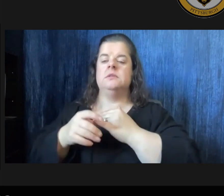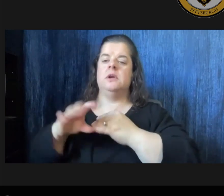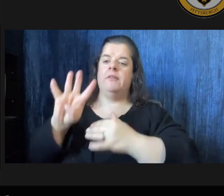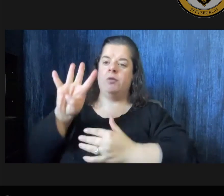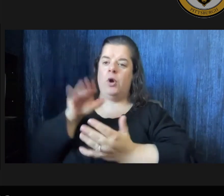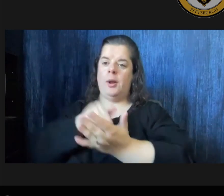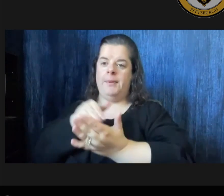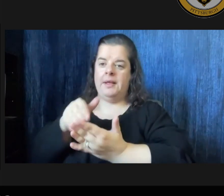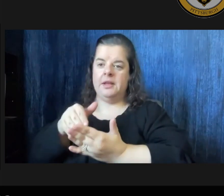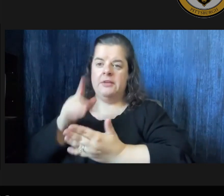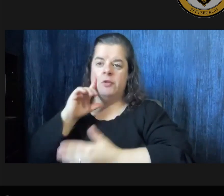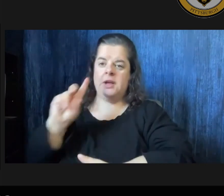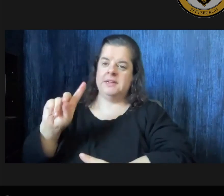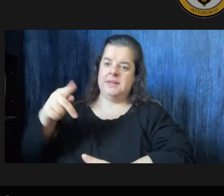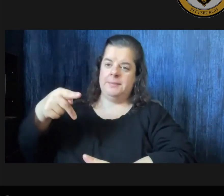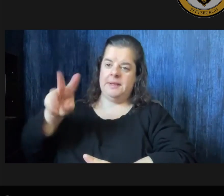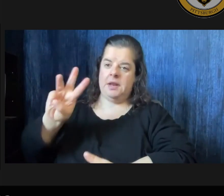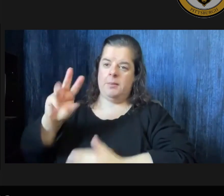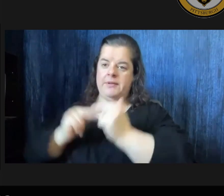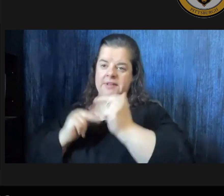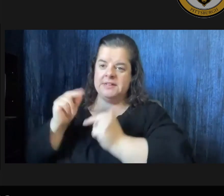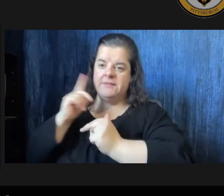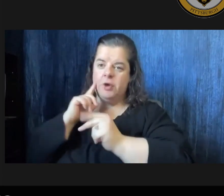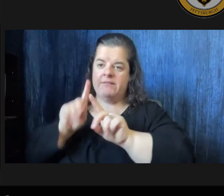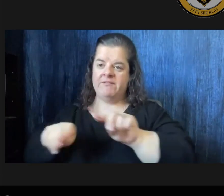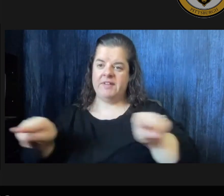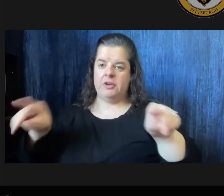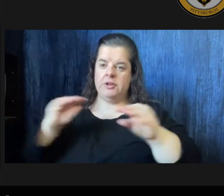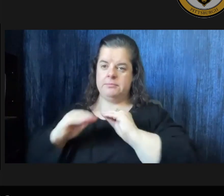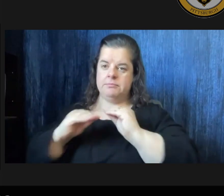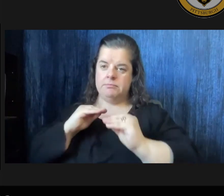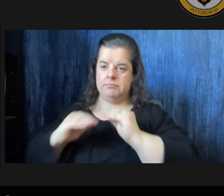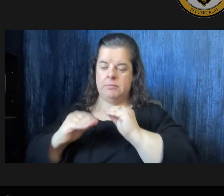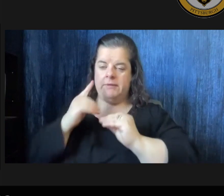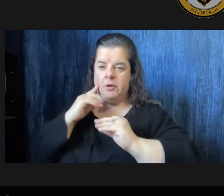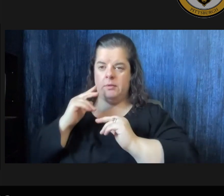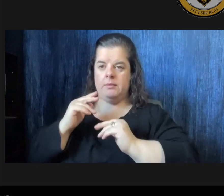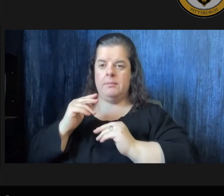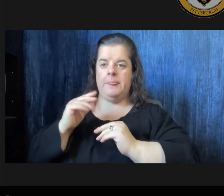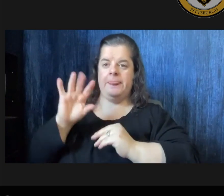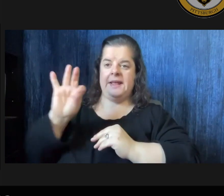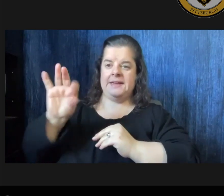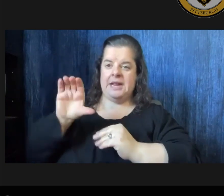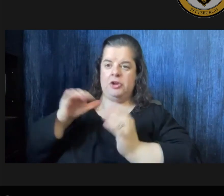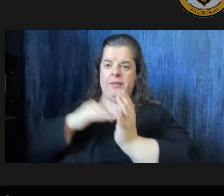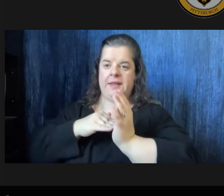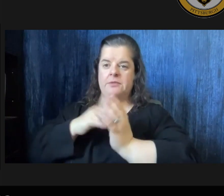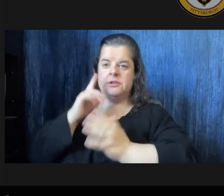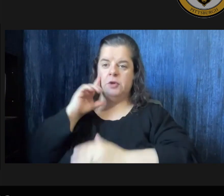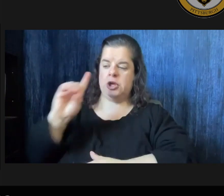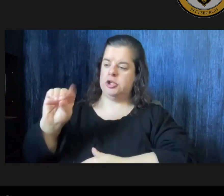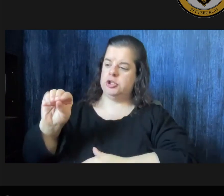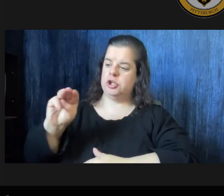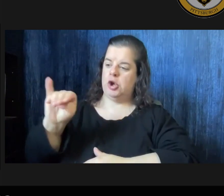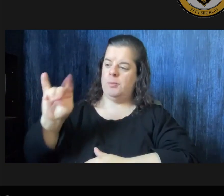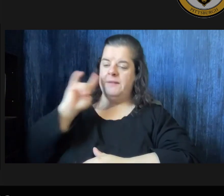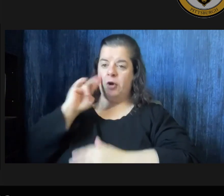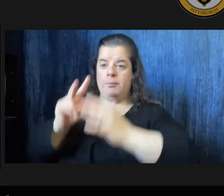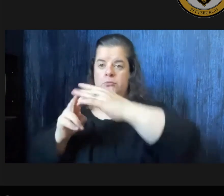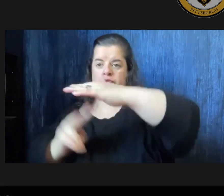dollars in dbw facilities for various facilities renovations and about 900 000 in domi for bridge maintenance